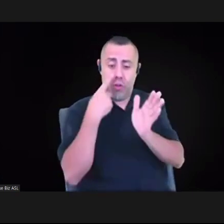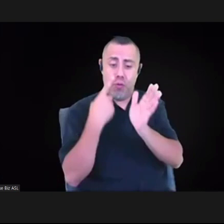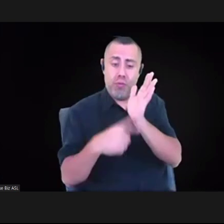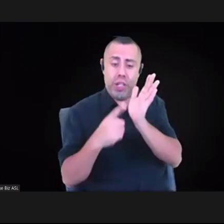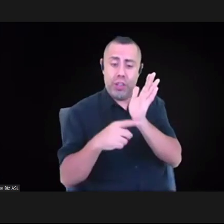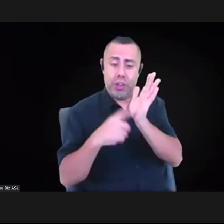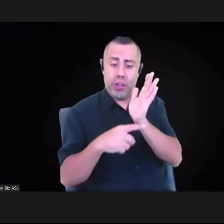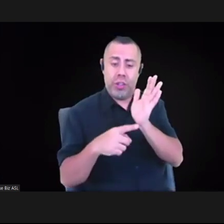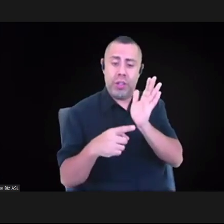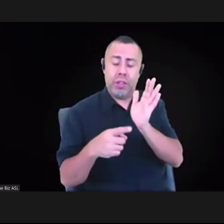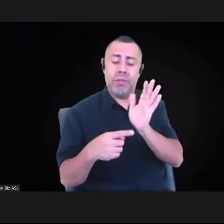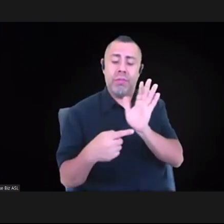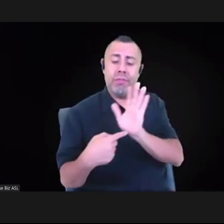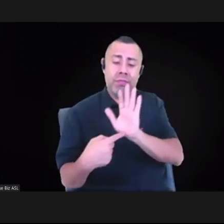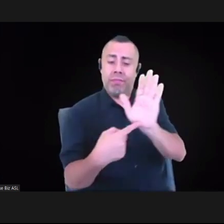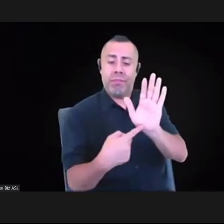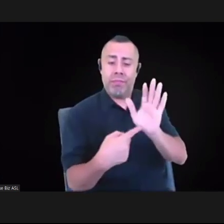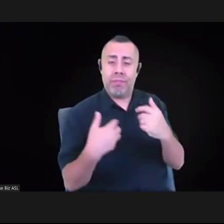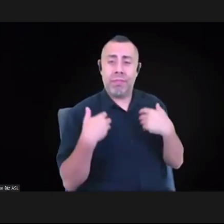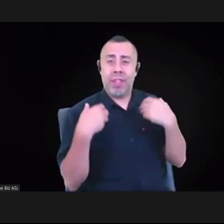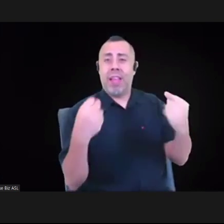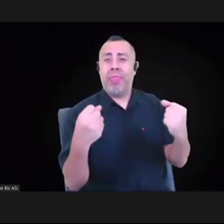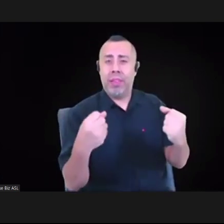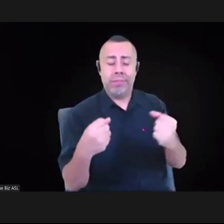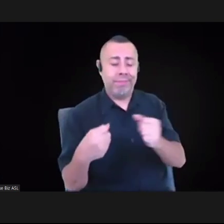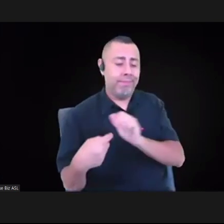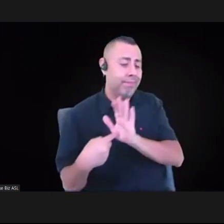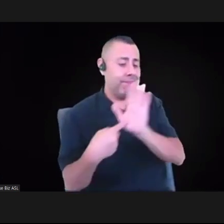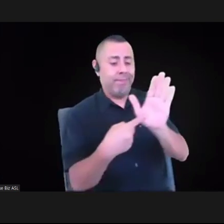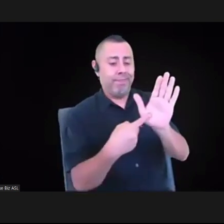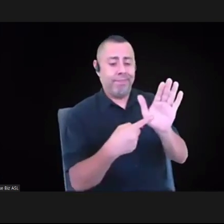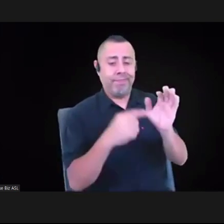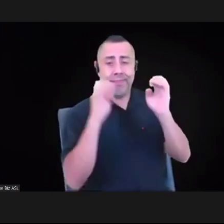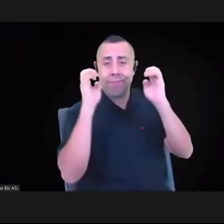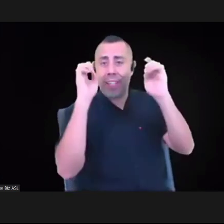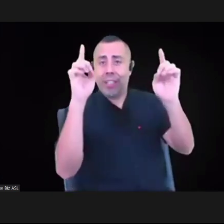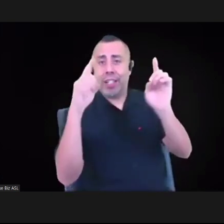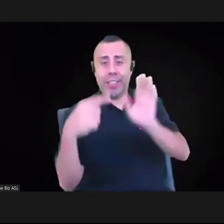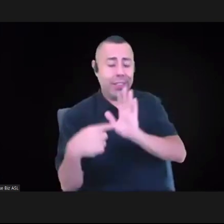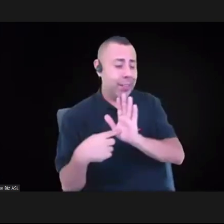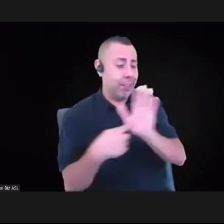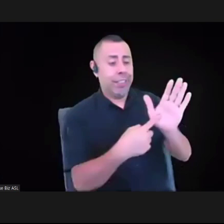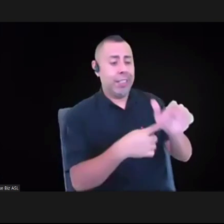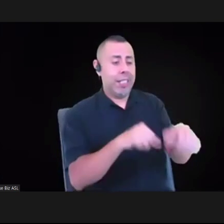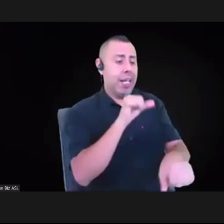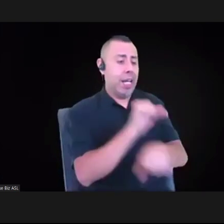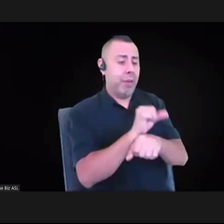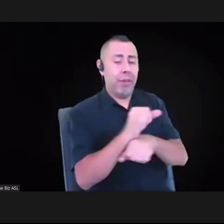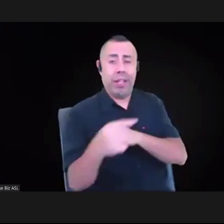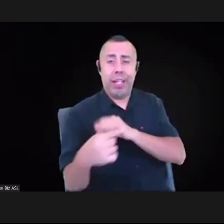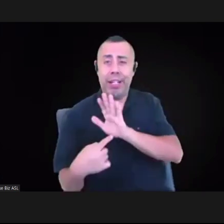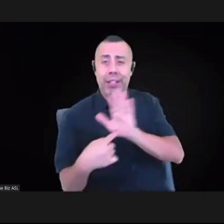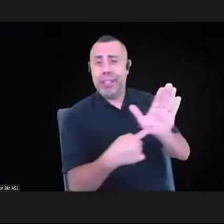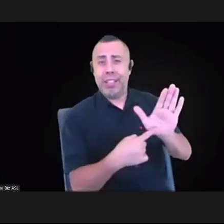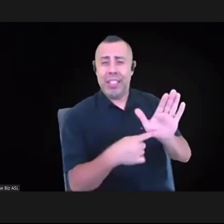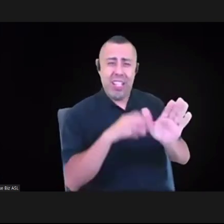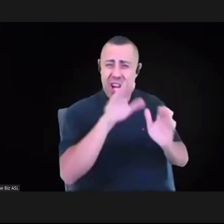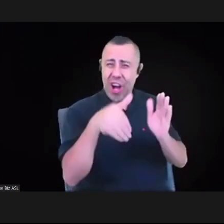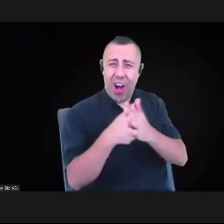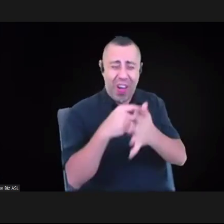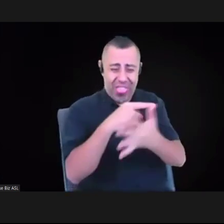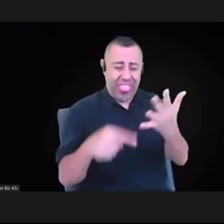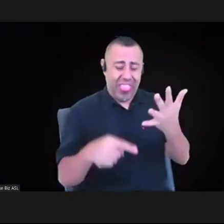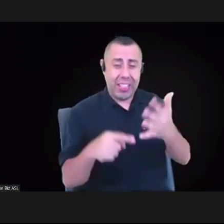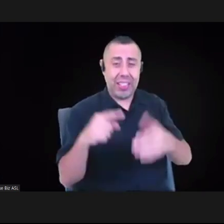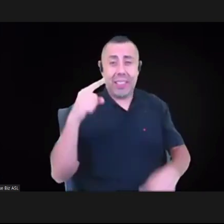for education, for employment, all of those things, the black and brown communities in